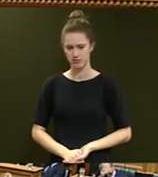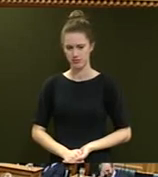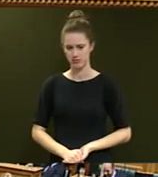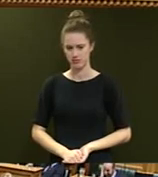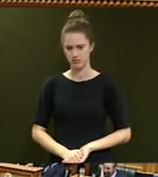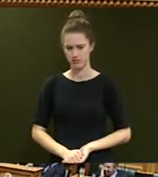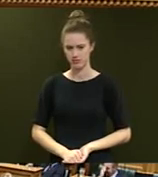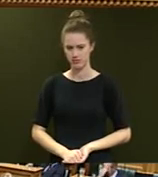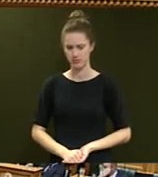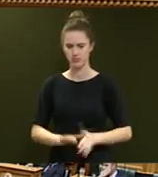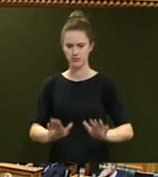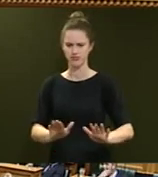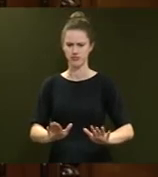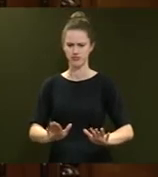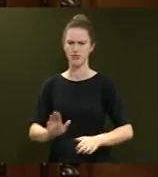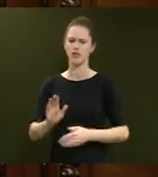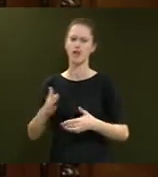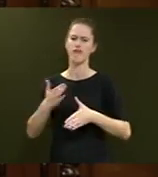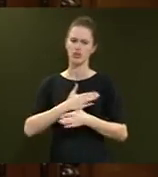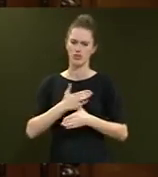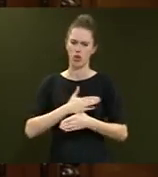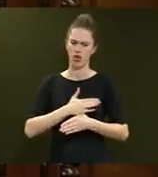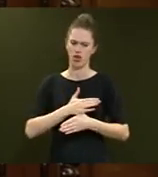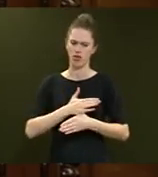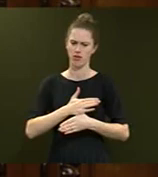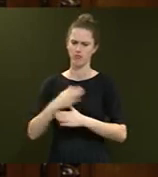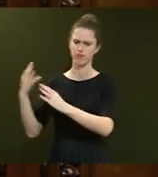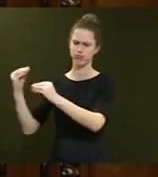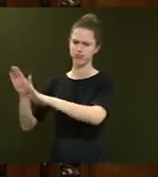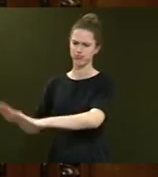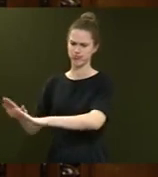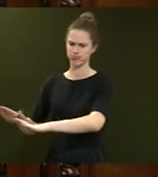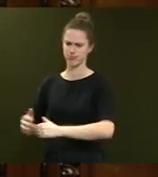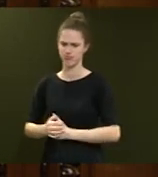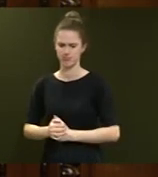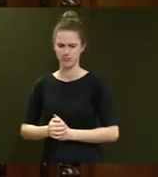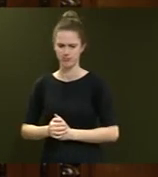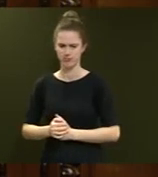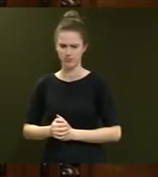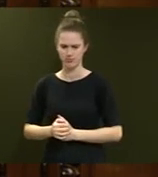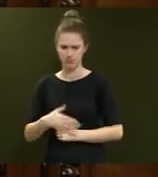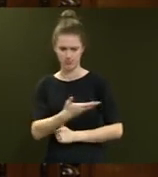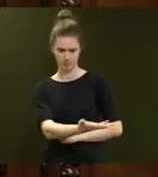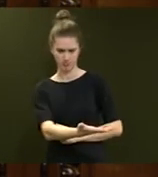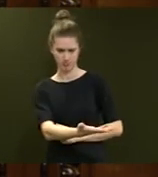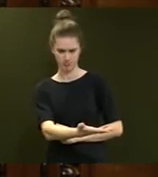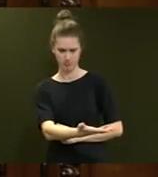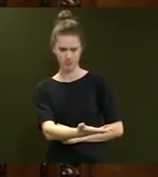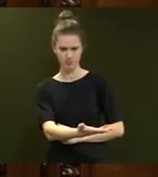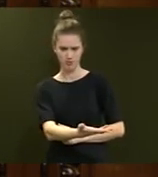No, no, I'm first of all going to have the Shadow Leader of Throw Fatty out. Right, Tracy Martin.